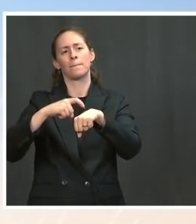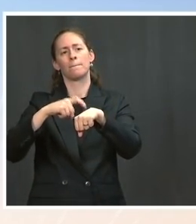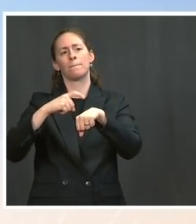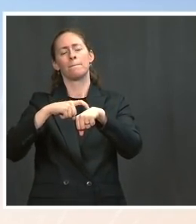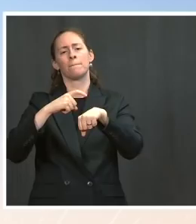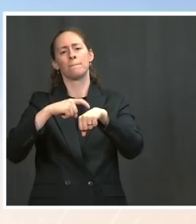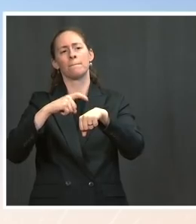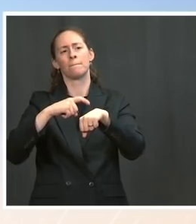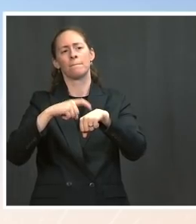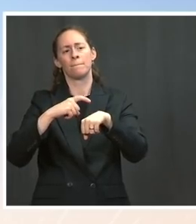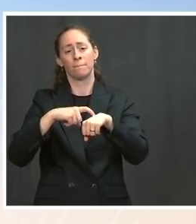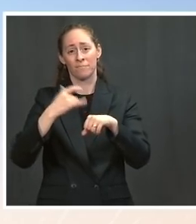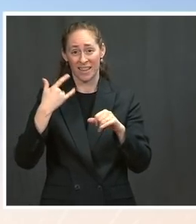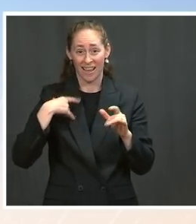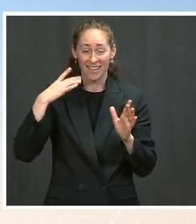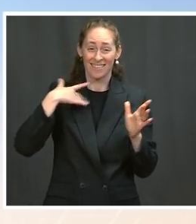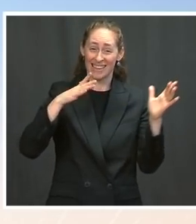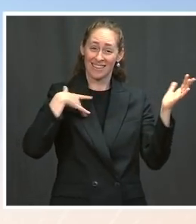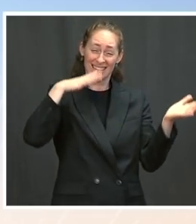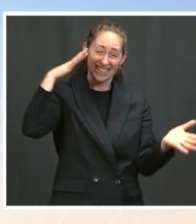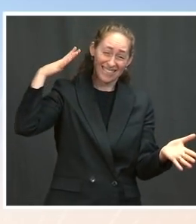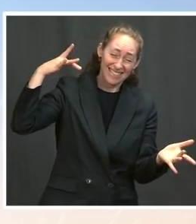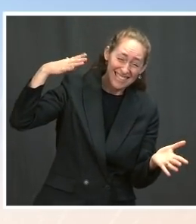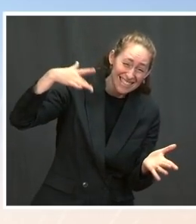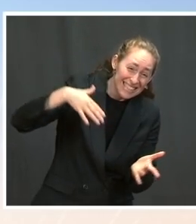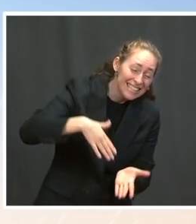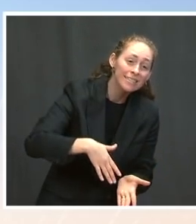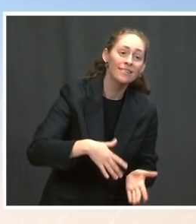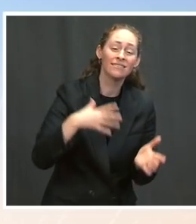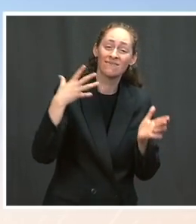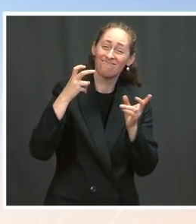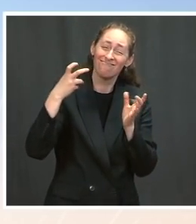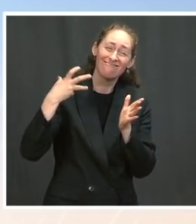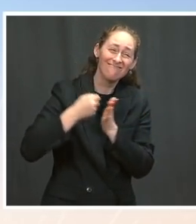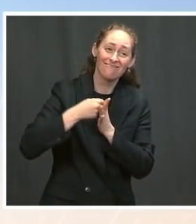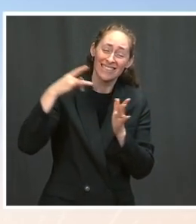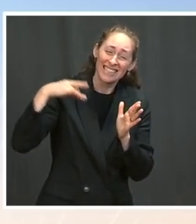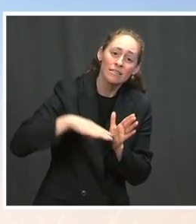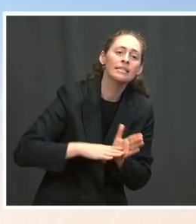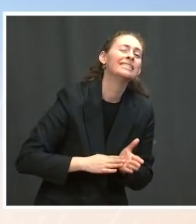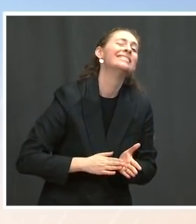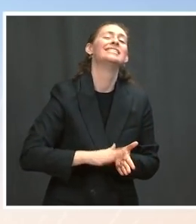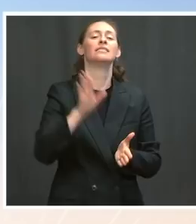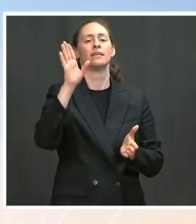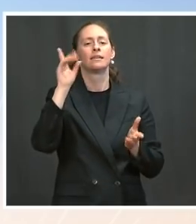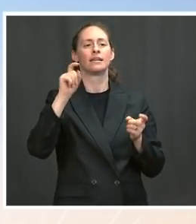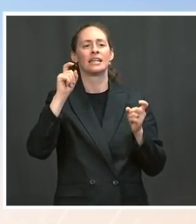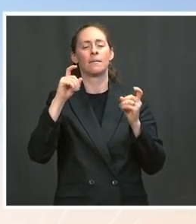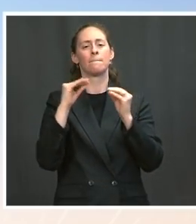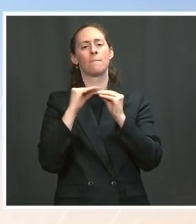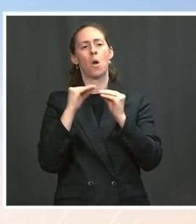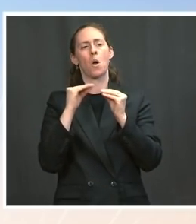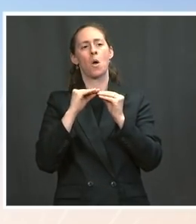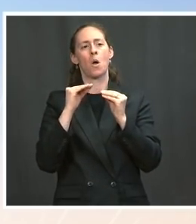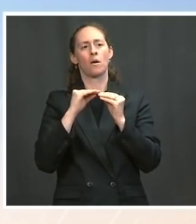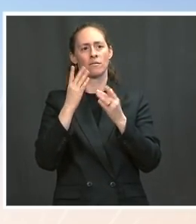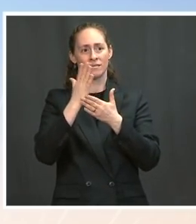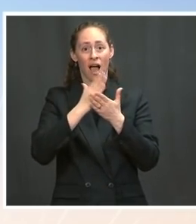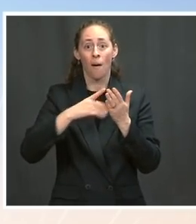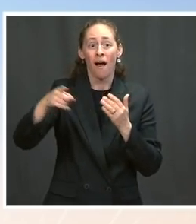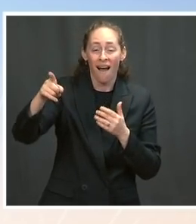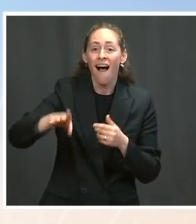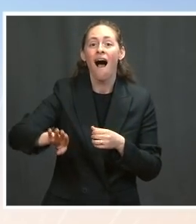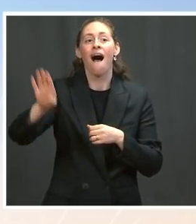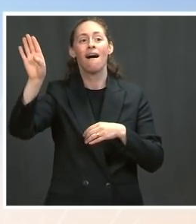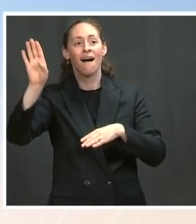economic crisis and the fact that more is needed. We need to do more because recovery for some, even when there are very high jobs